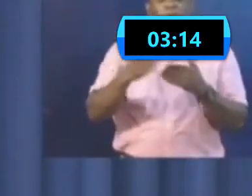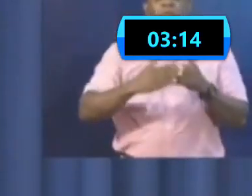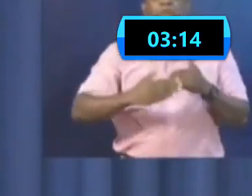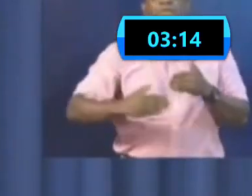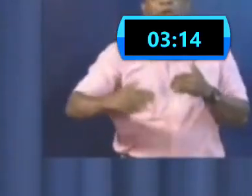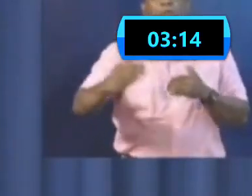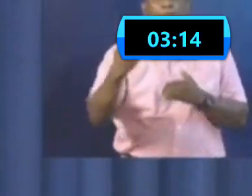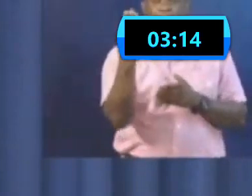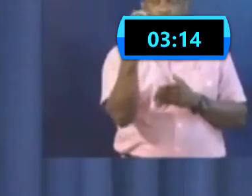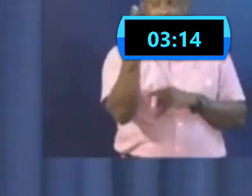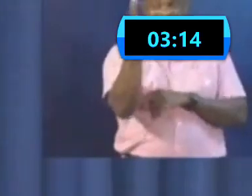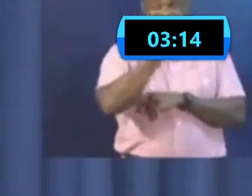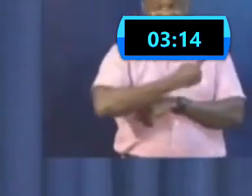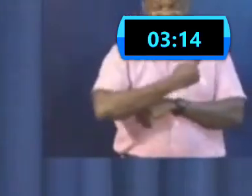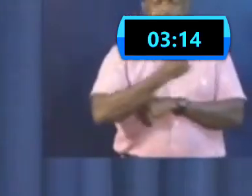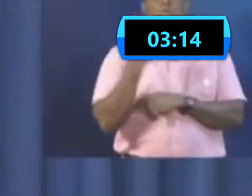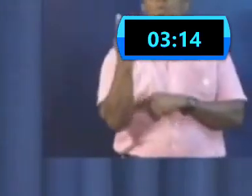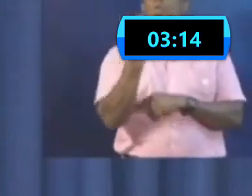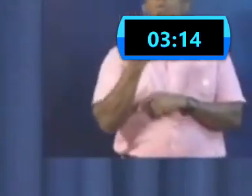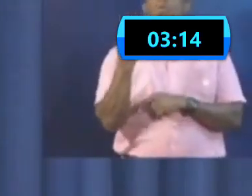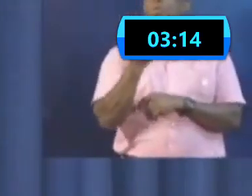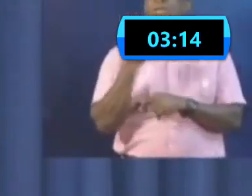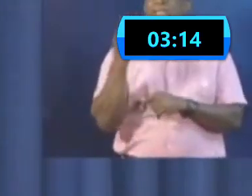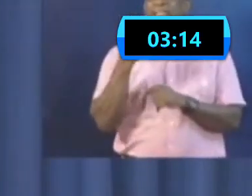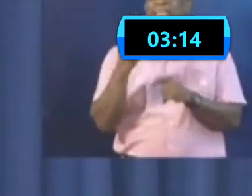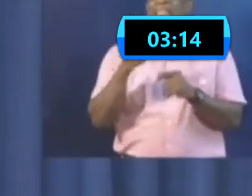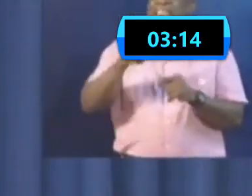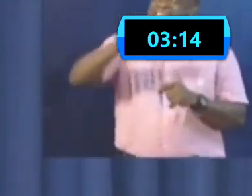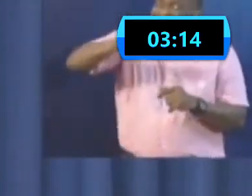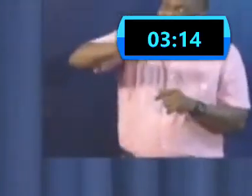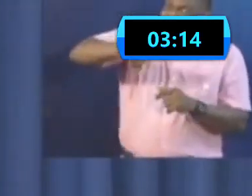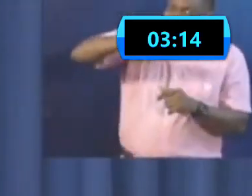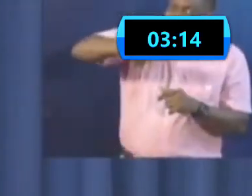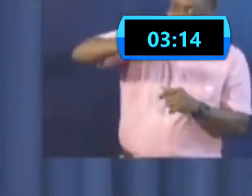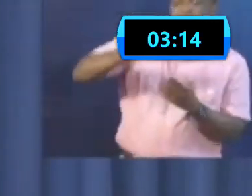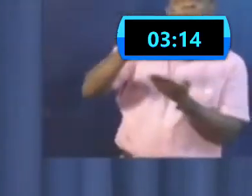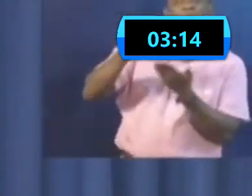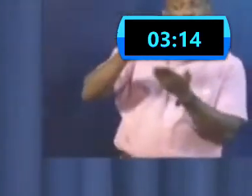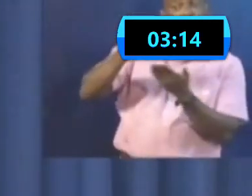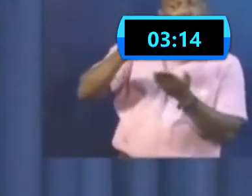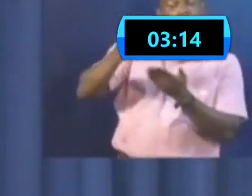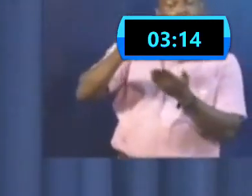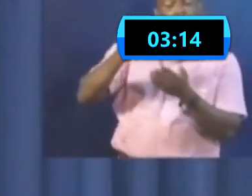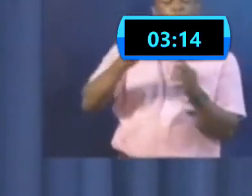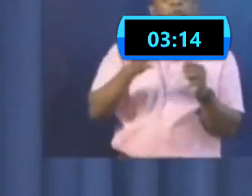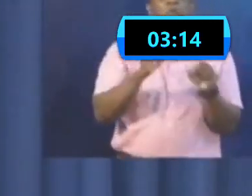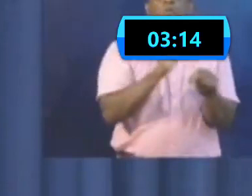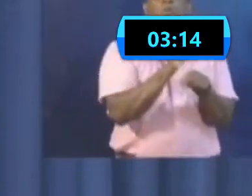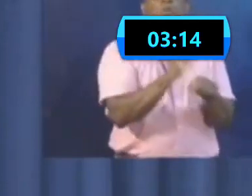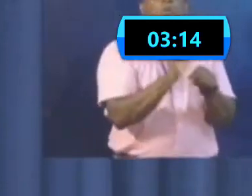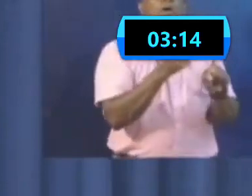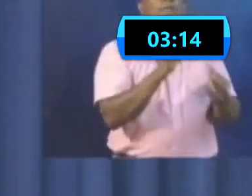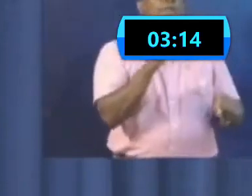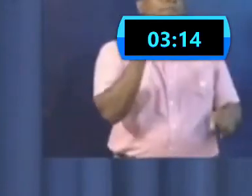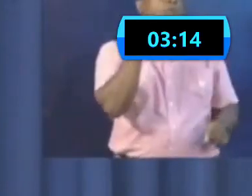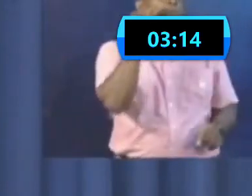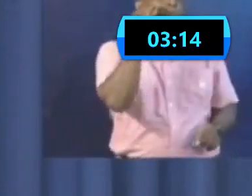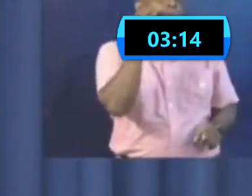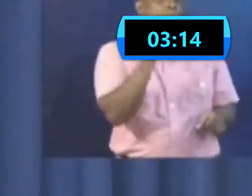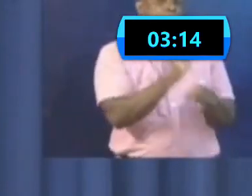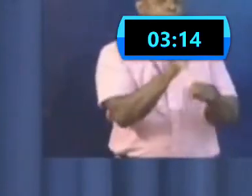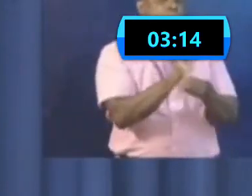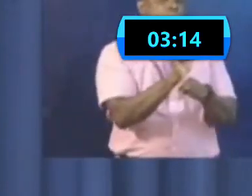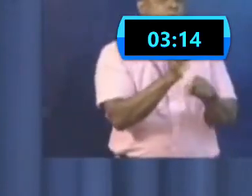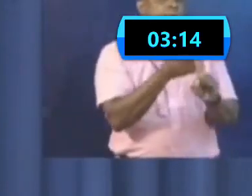course, work at home, as directed by the managers of the public service, that would be available.